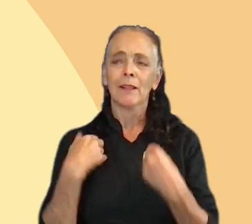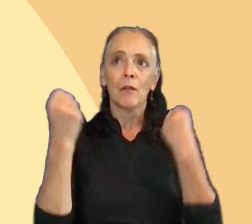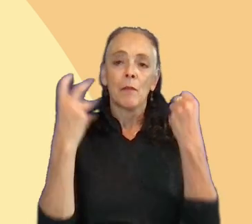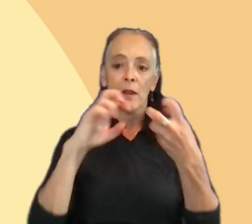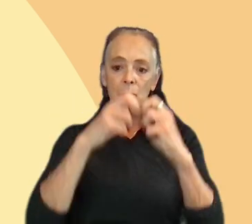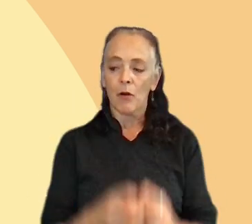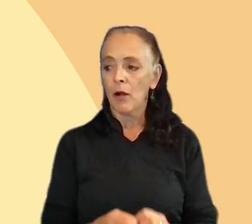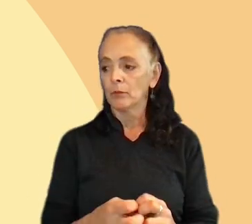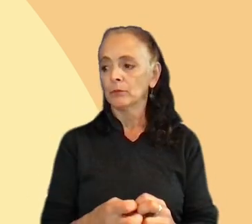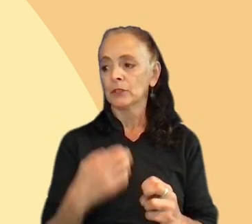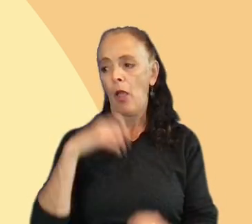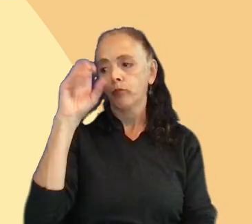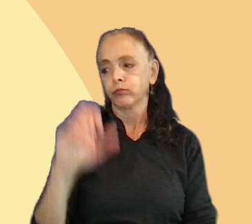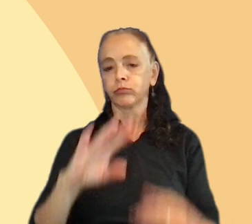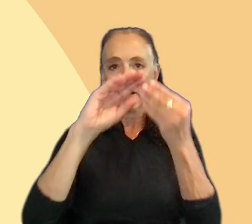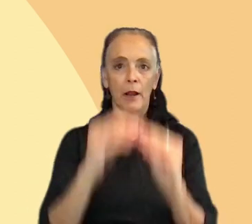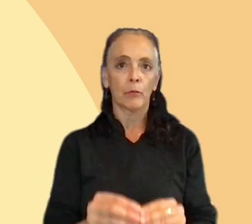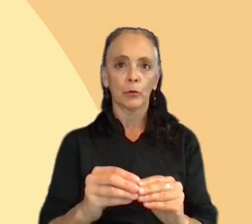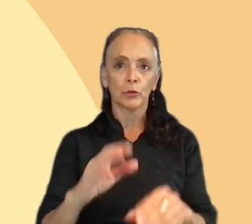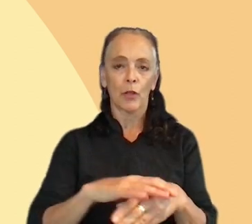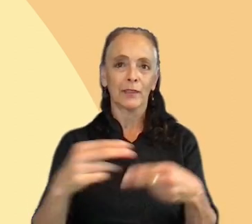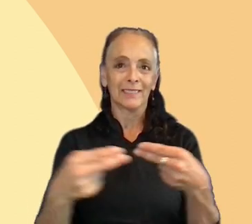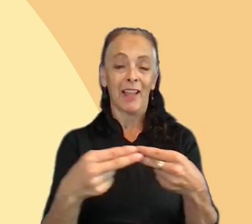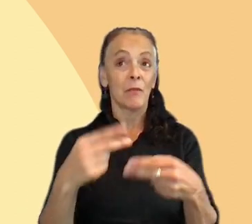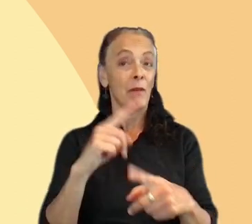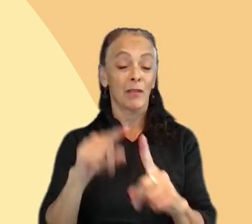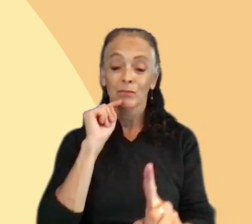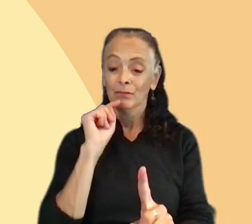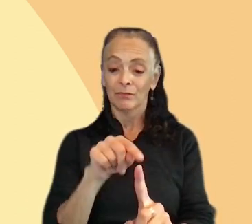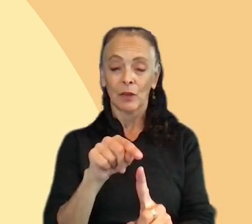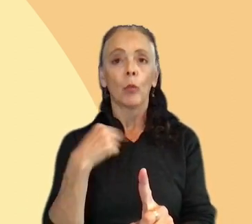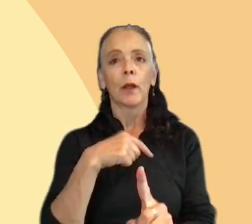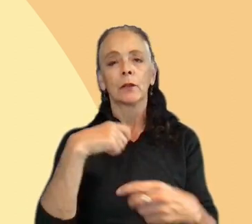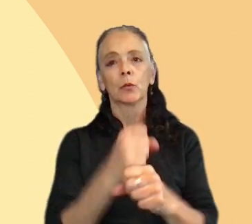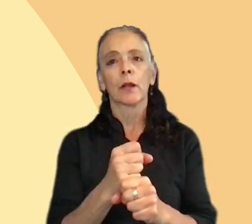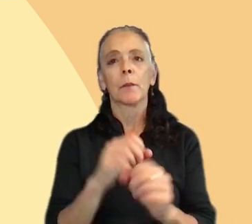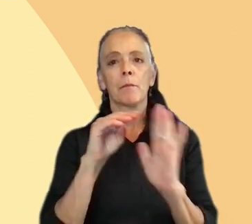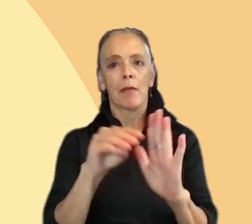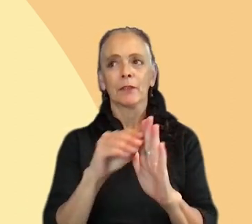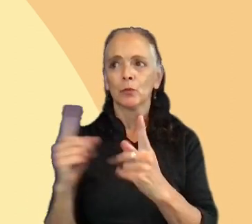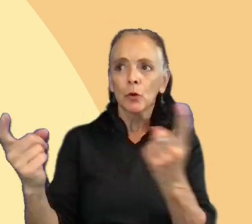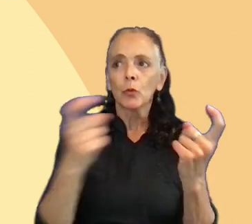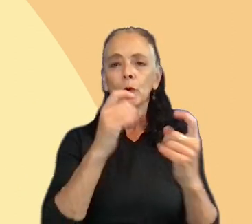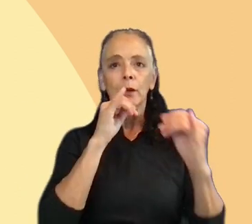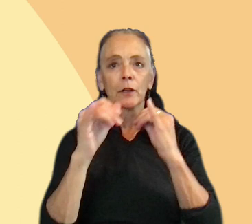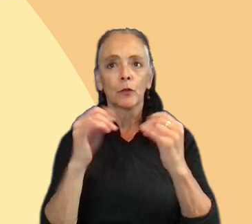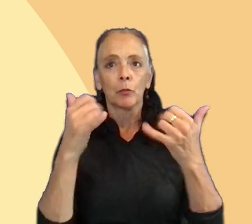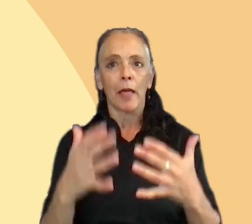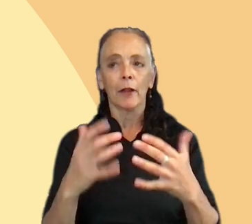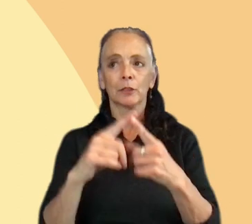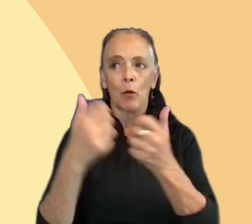some numbers in this slide, but the main fact was that we had to create a methodology to recruit and interview players remotely